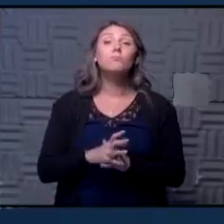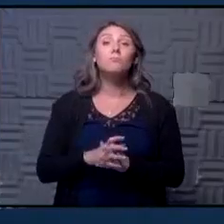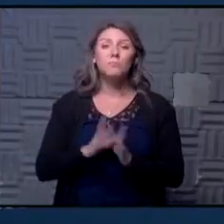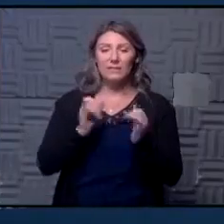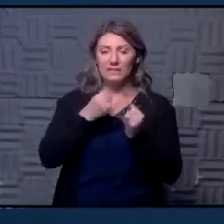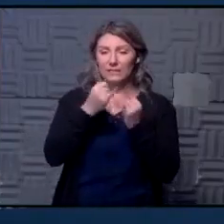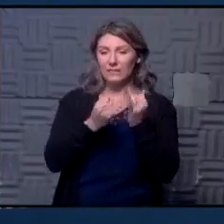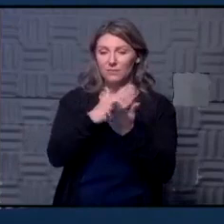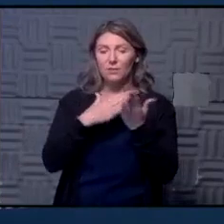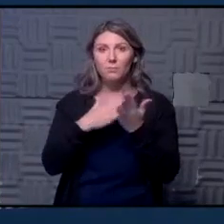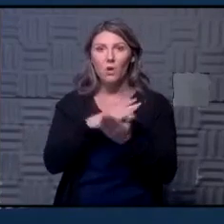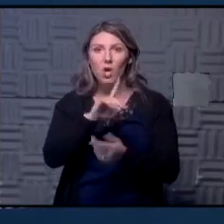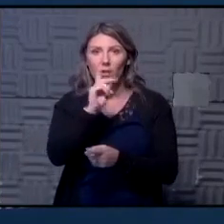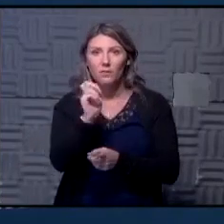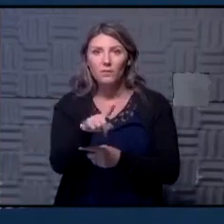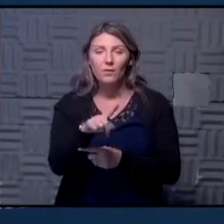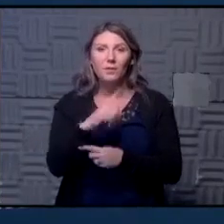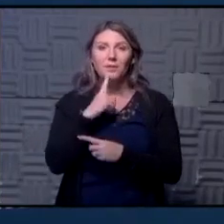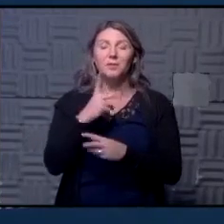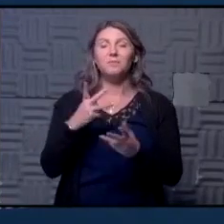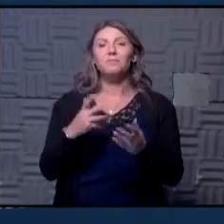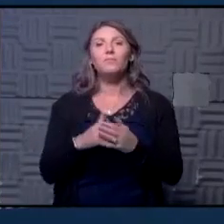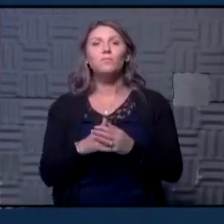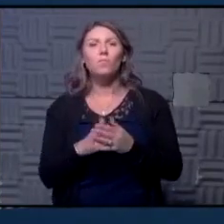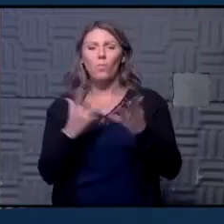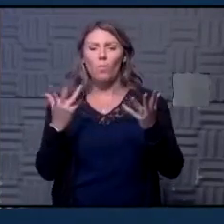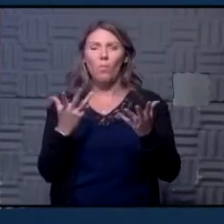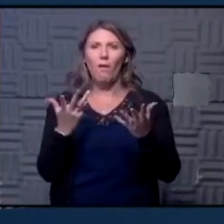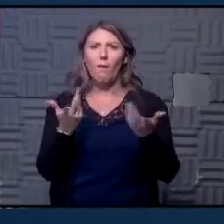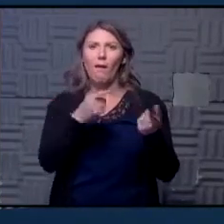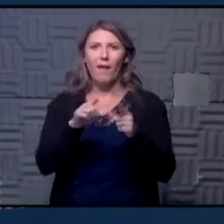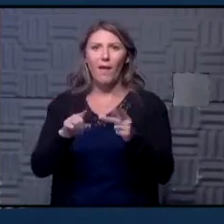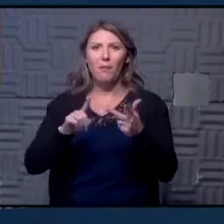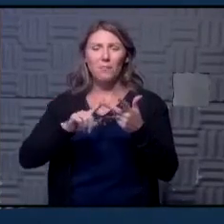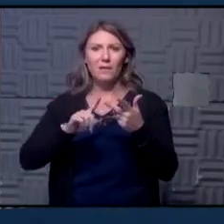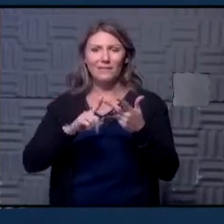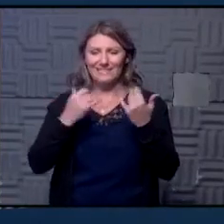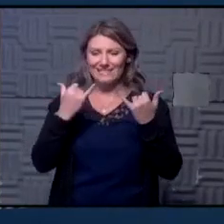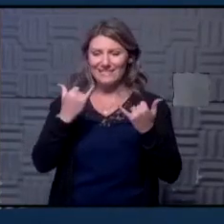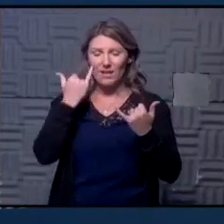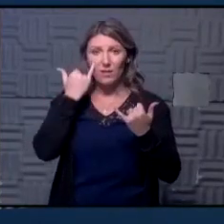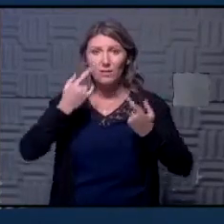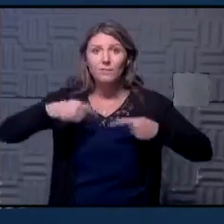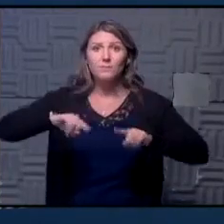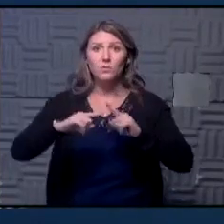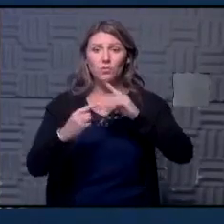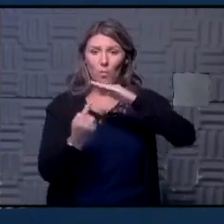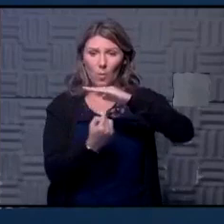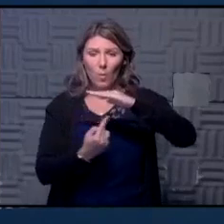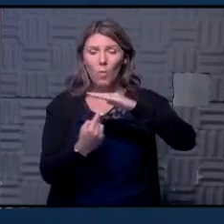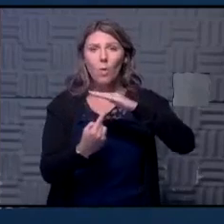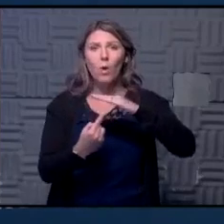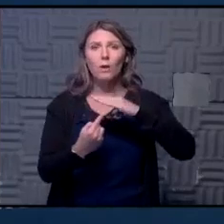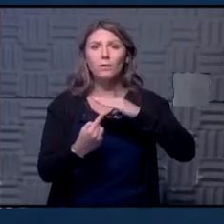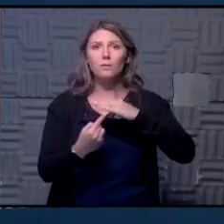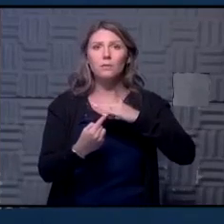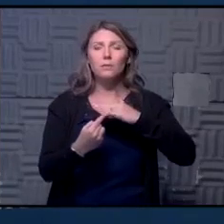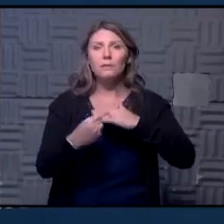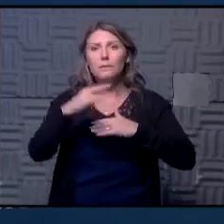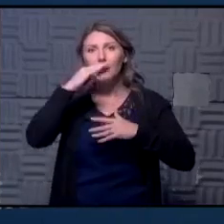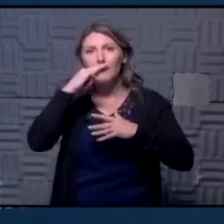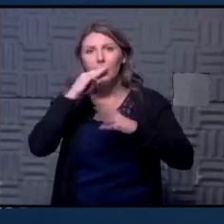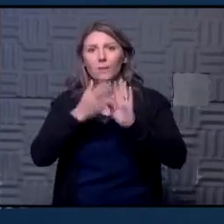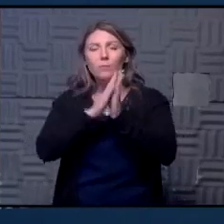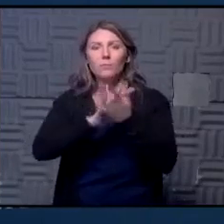the last part of this question math problem what happens now if during the quarantine the child gets sick with